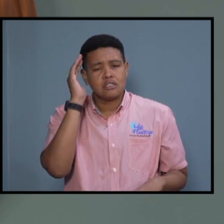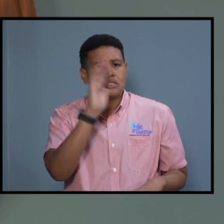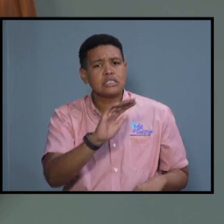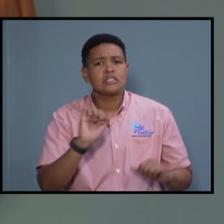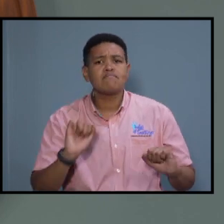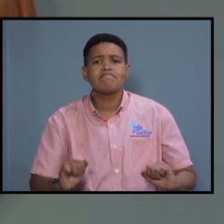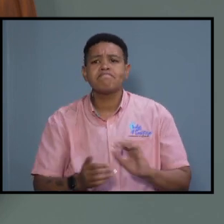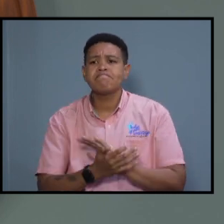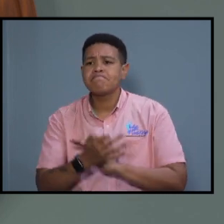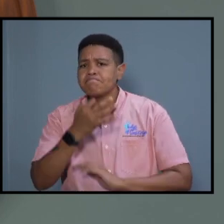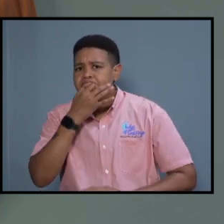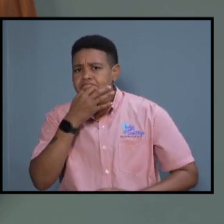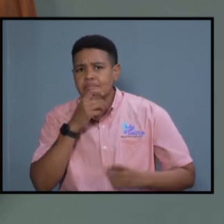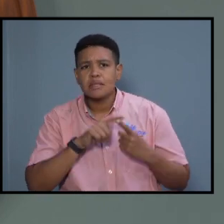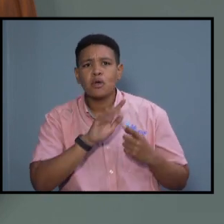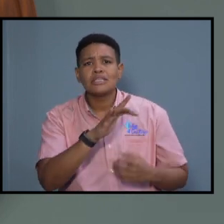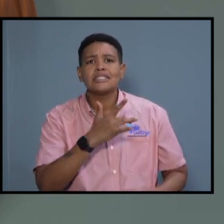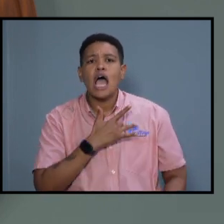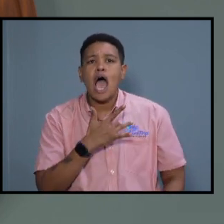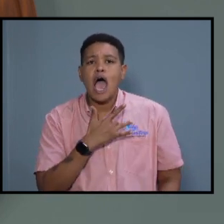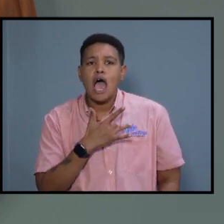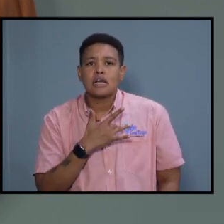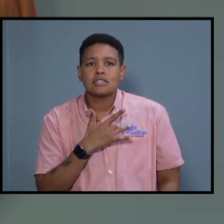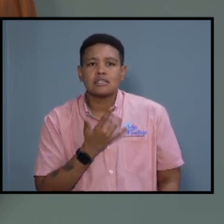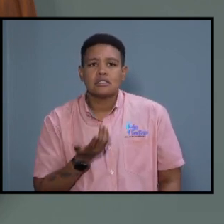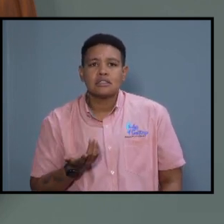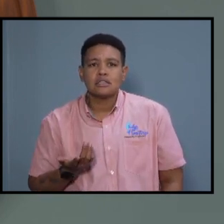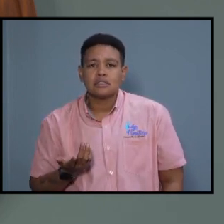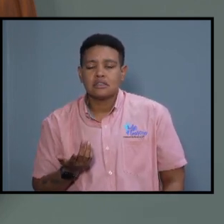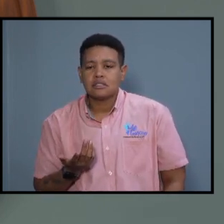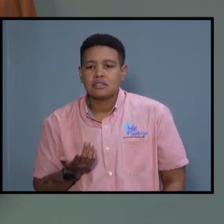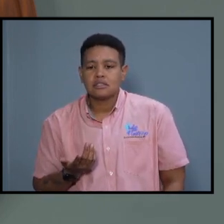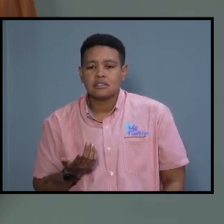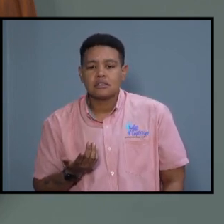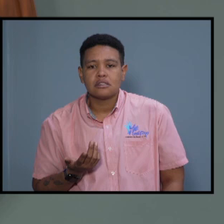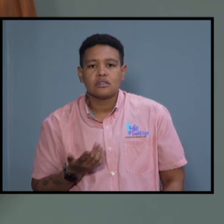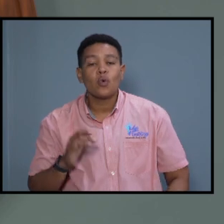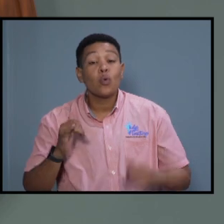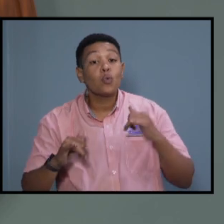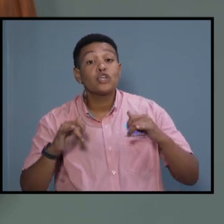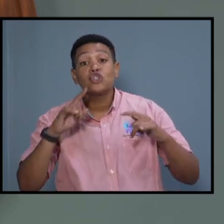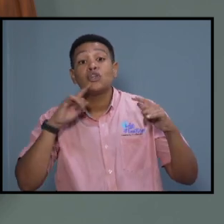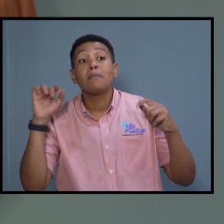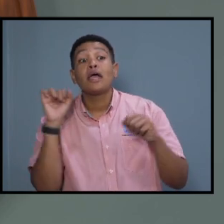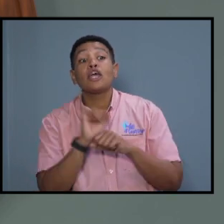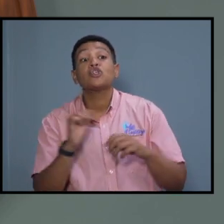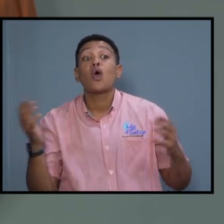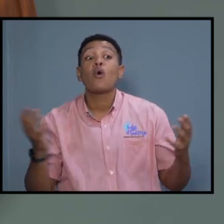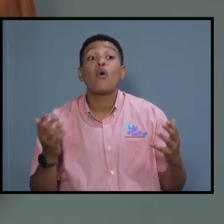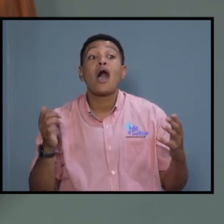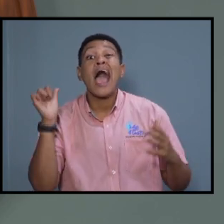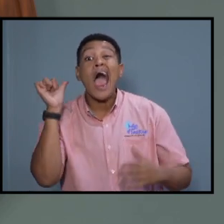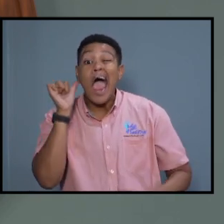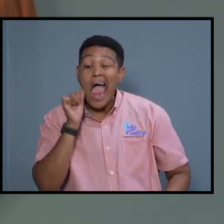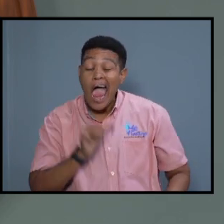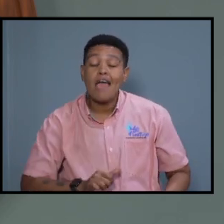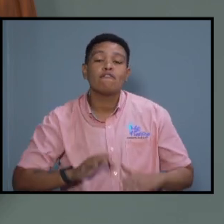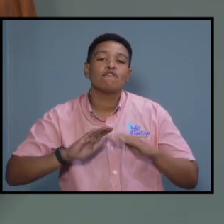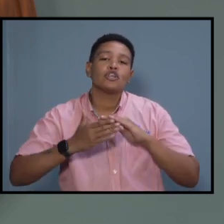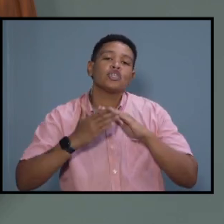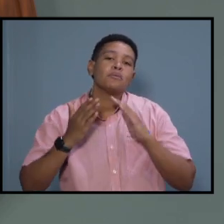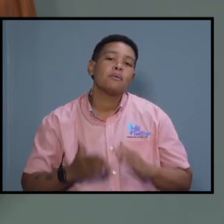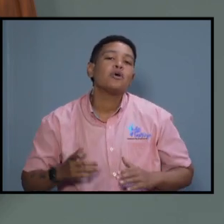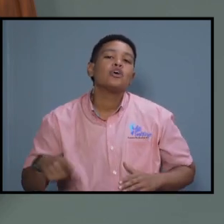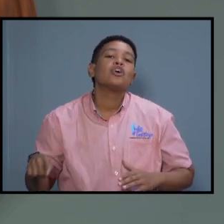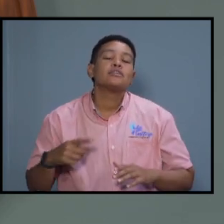competence, and in his heart which is to ensure that every single Jamaican